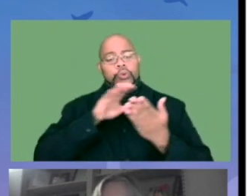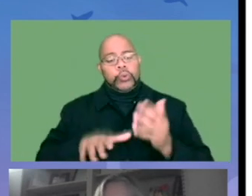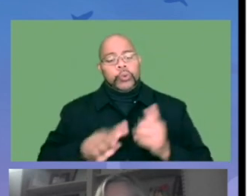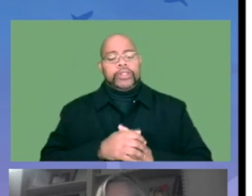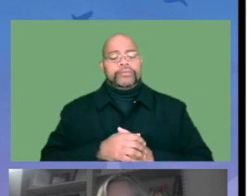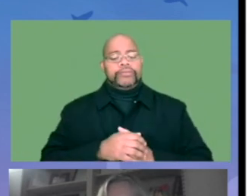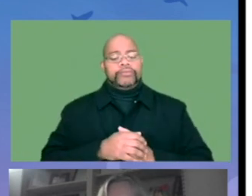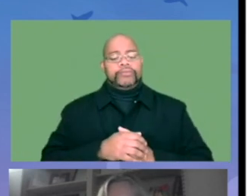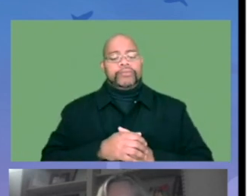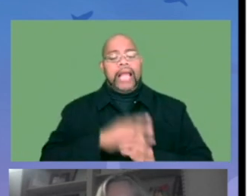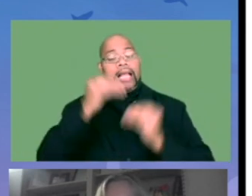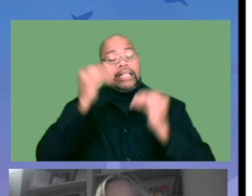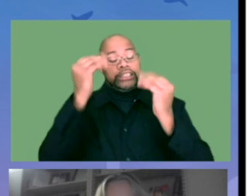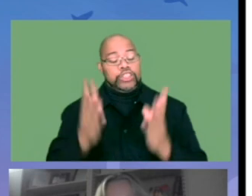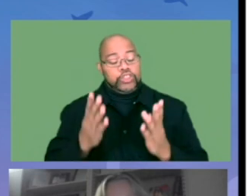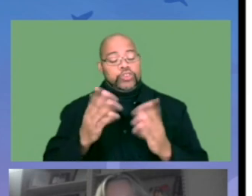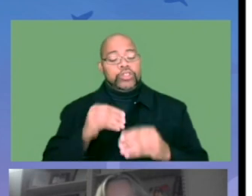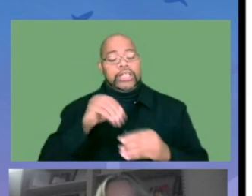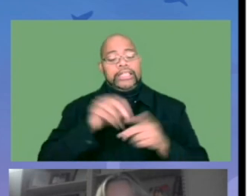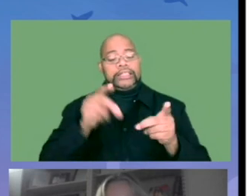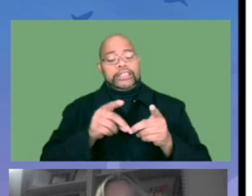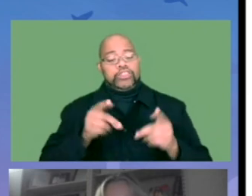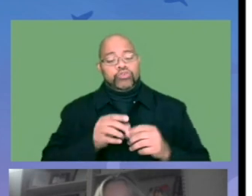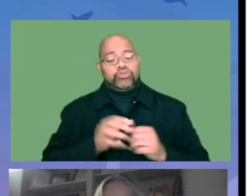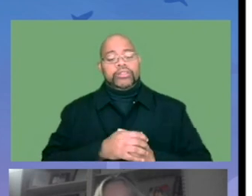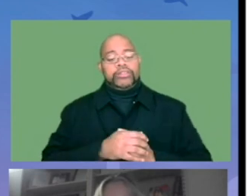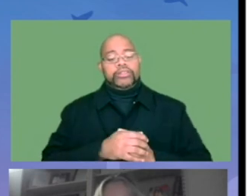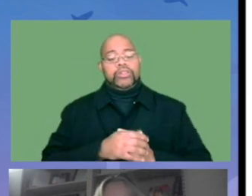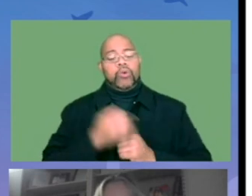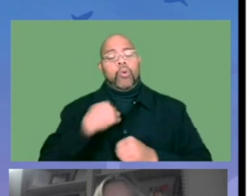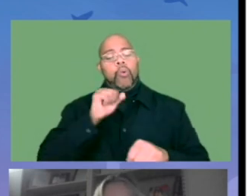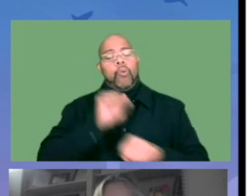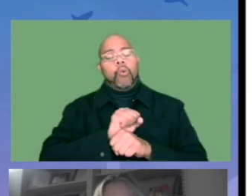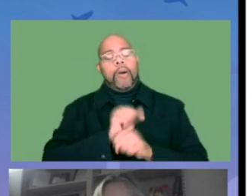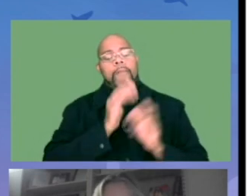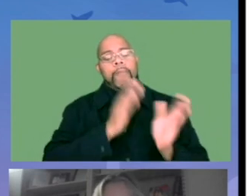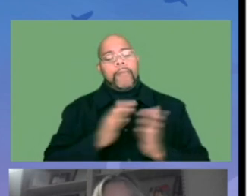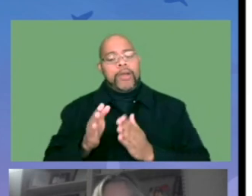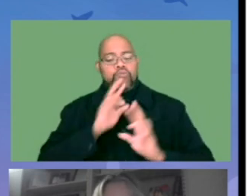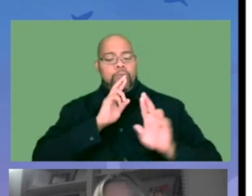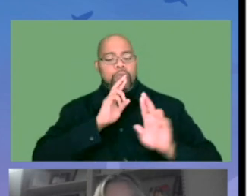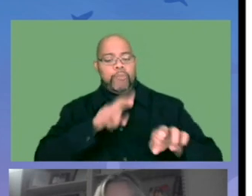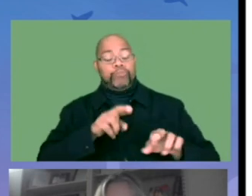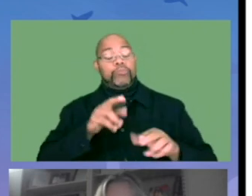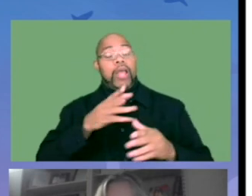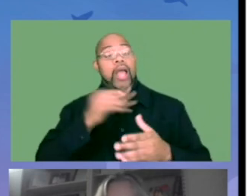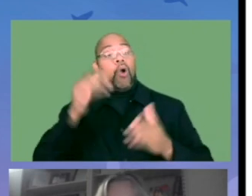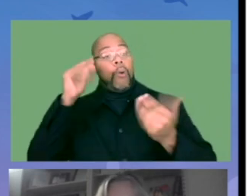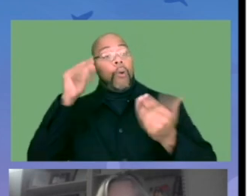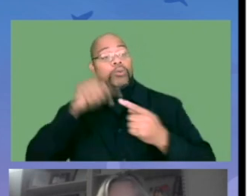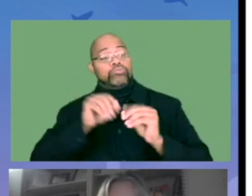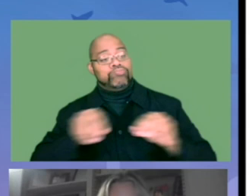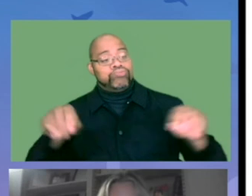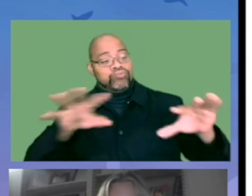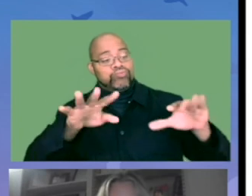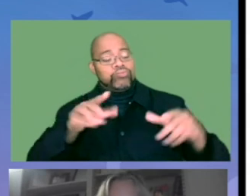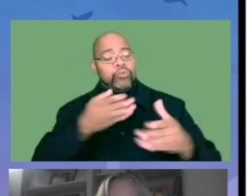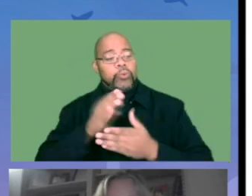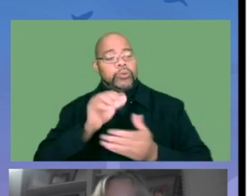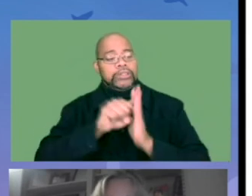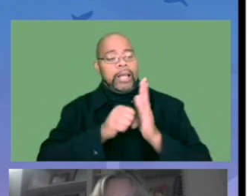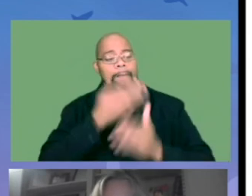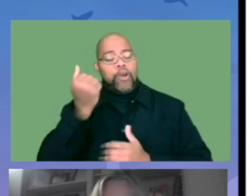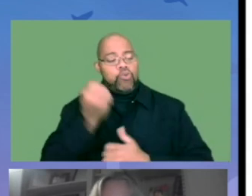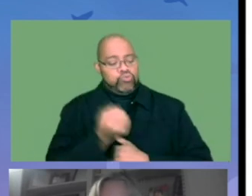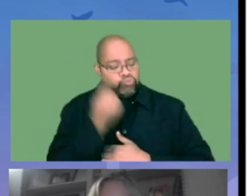participating in some wellness and mindfulness training, as well as some other professional development activities to really help that community. So